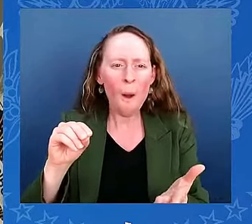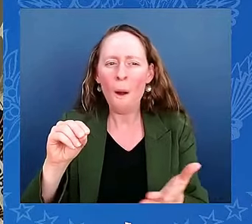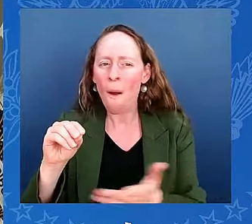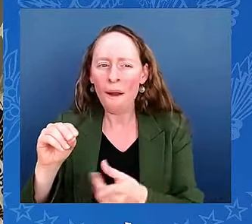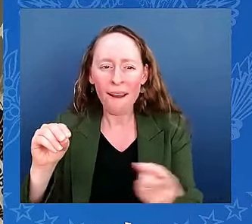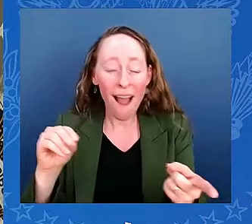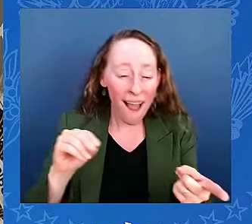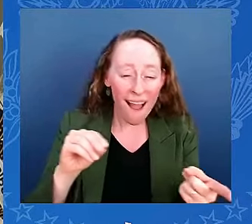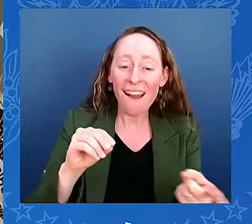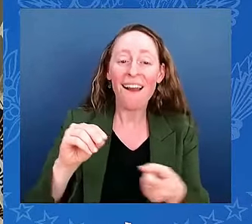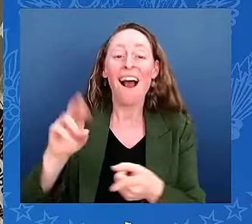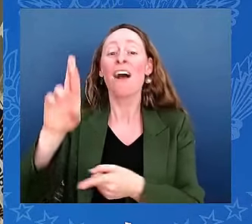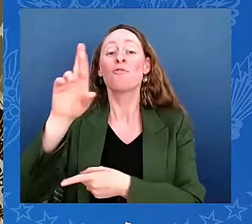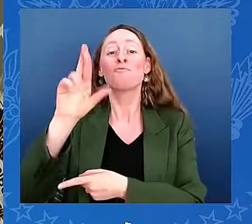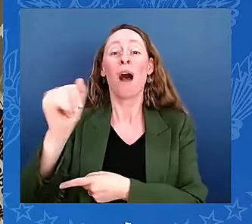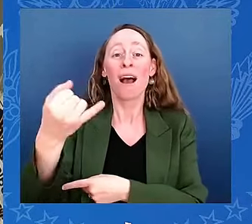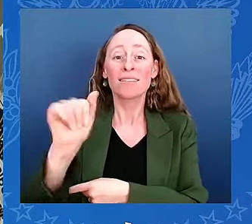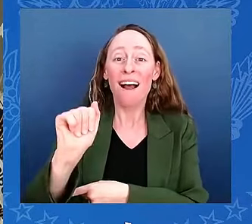And Sri.